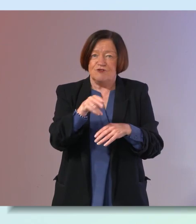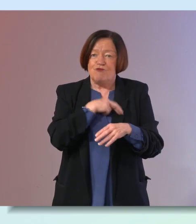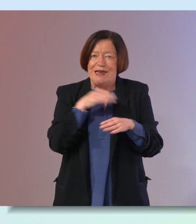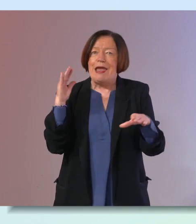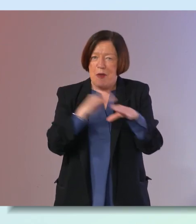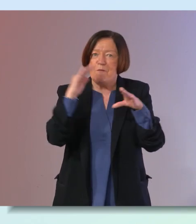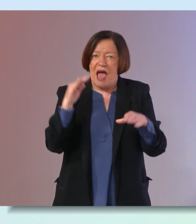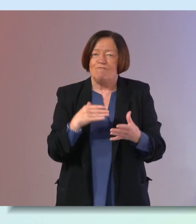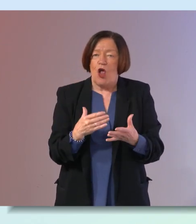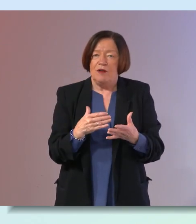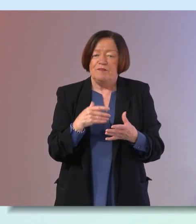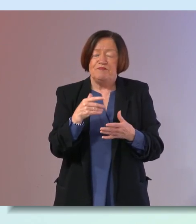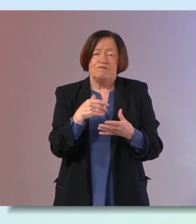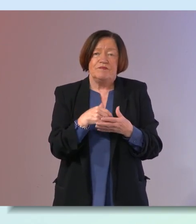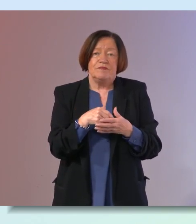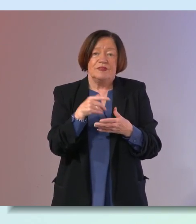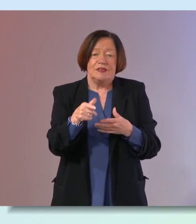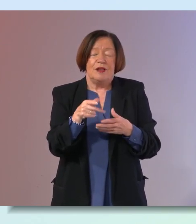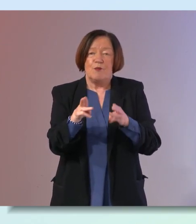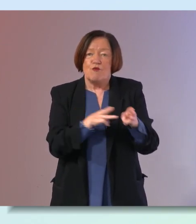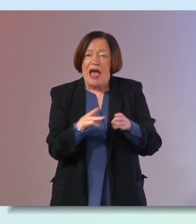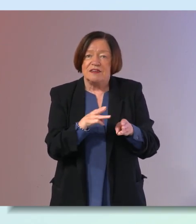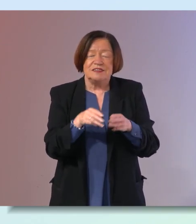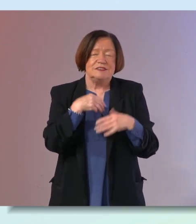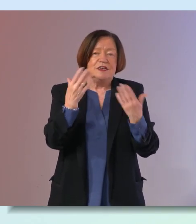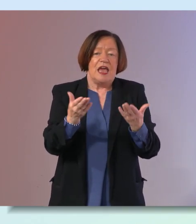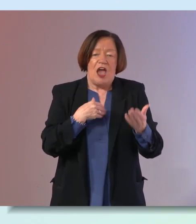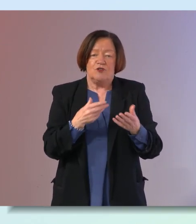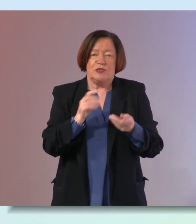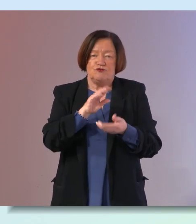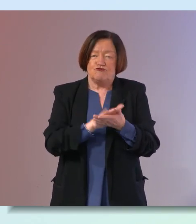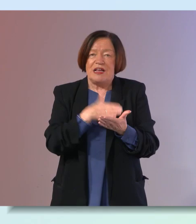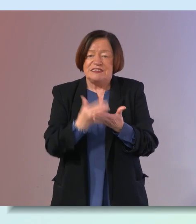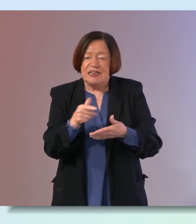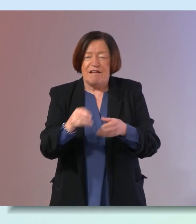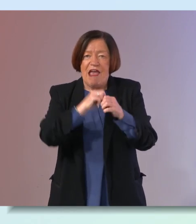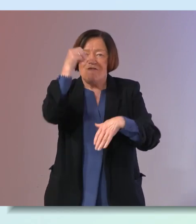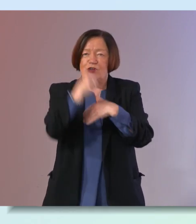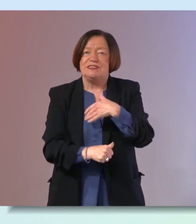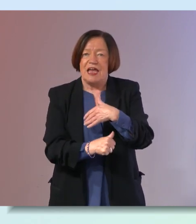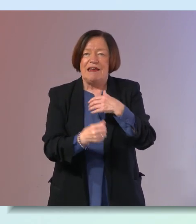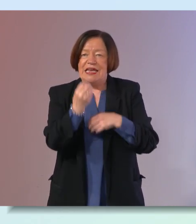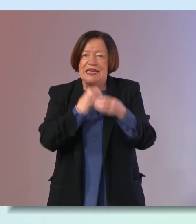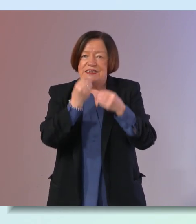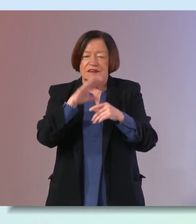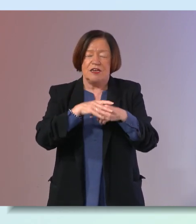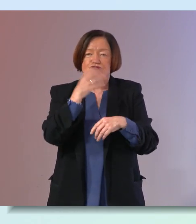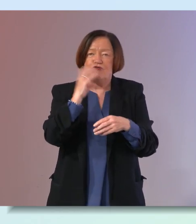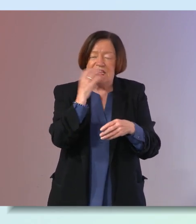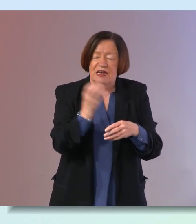and in terms of you know practical practicalities how do we translate that into everyday eating and drinking